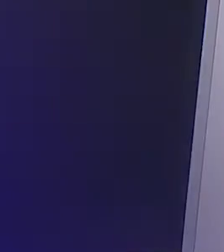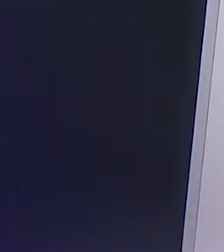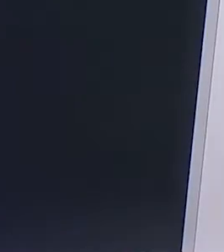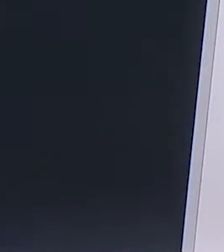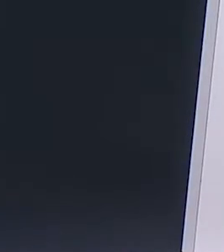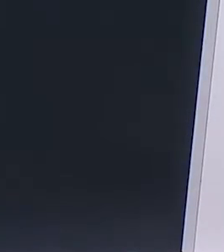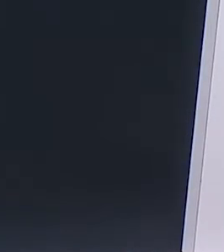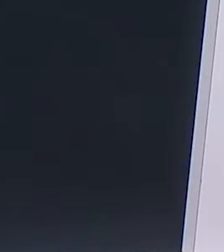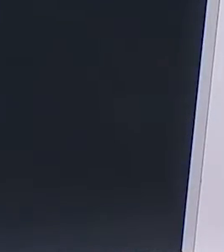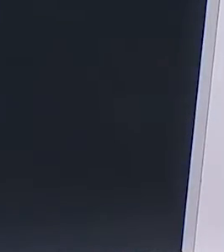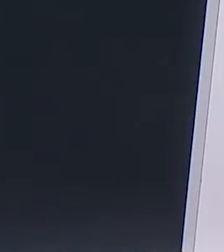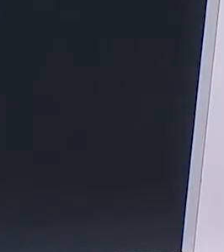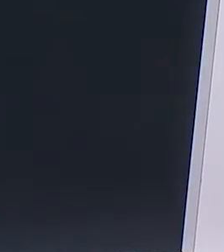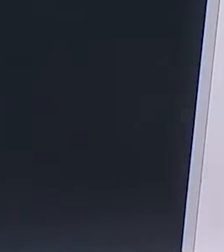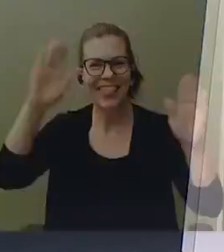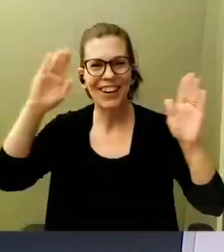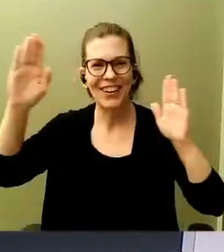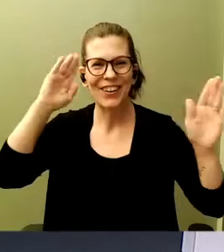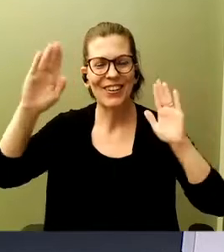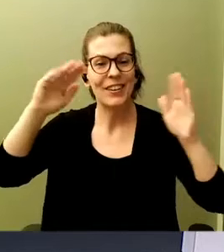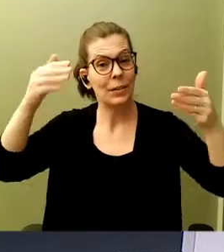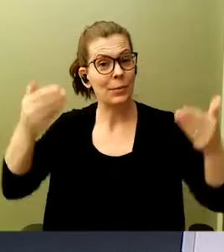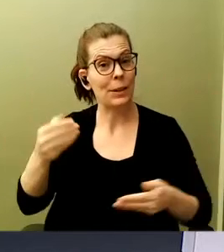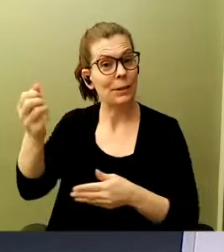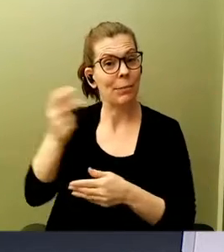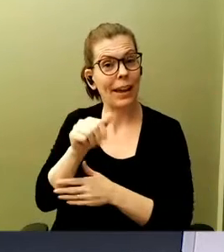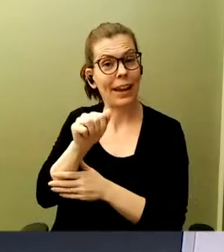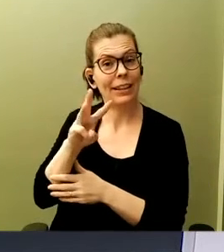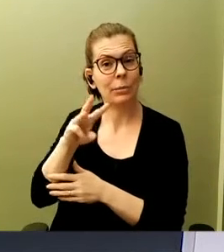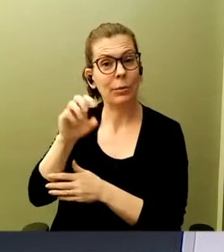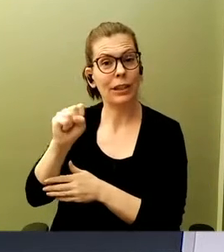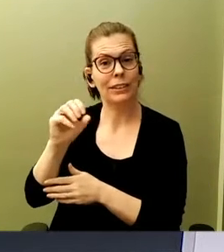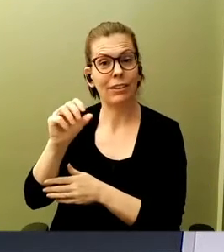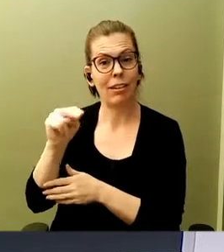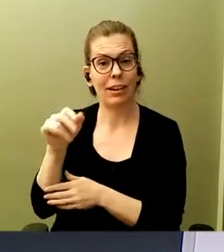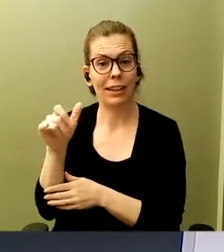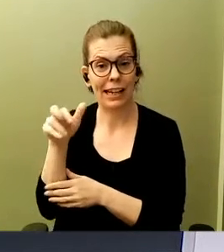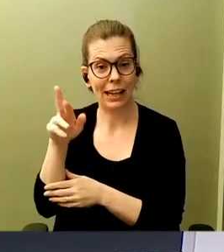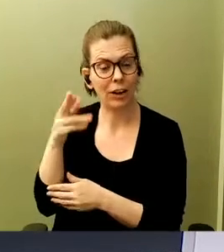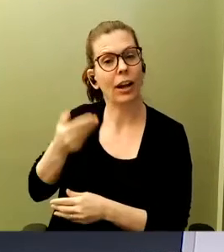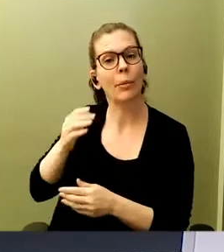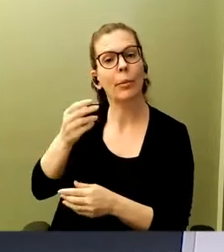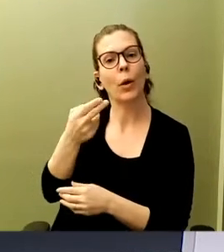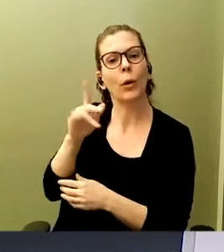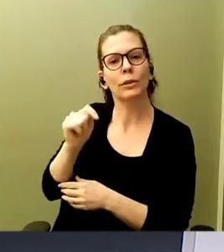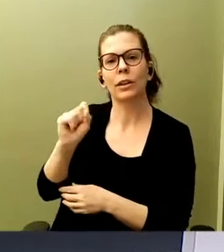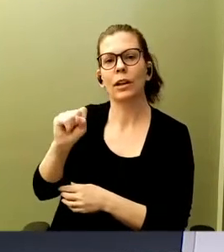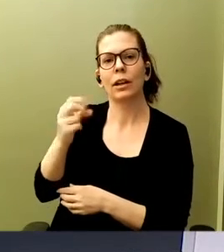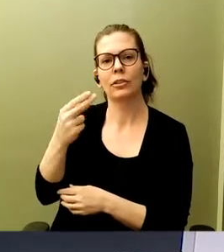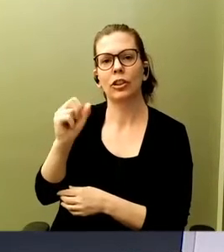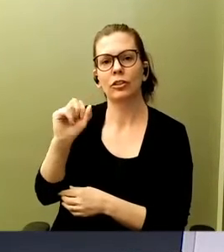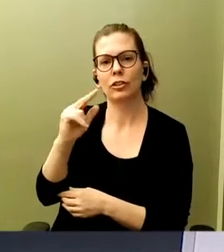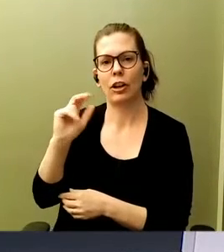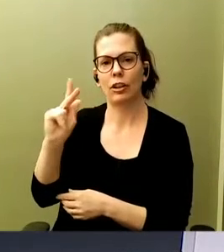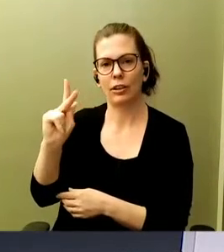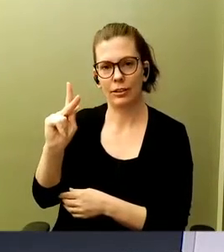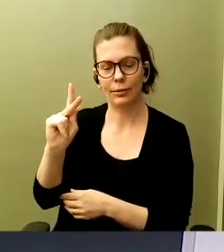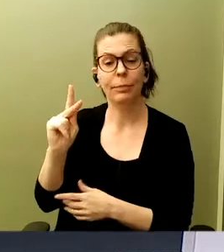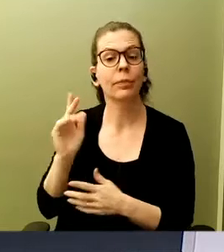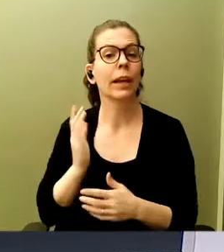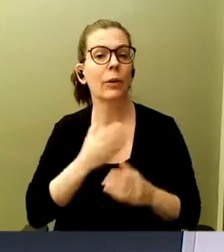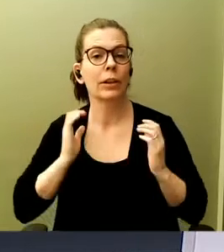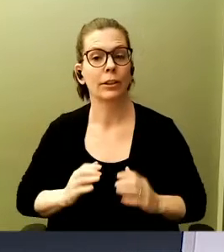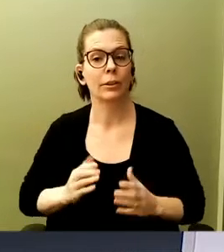Hey everybody, welcome back to AWS OnAir. I'm your host Shashank, and we have our customers here from